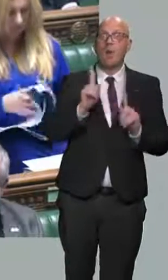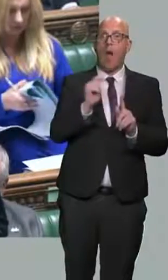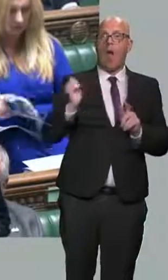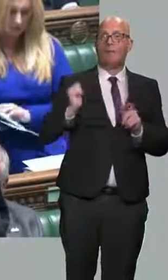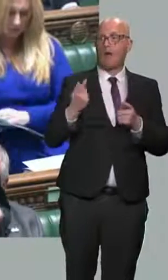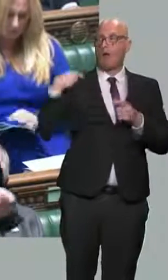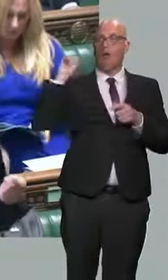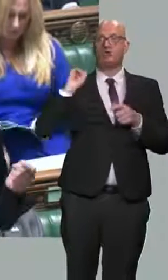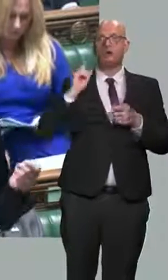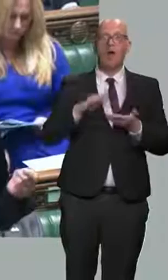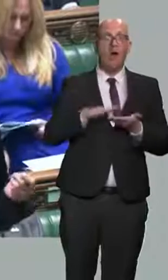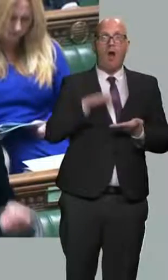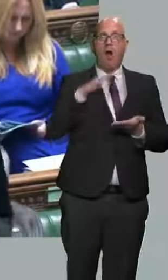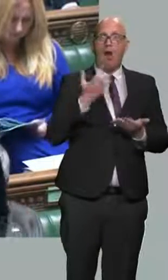year.